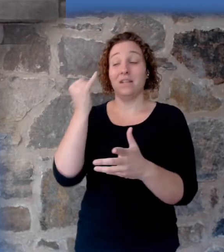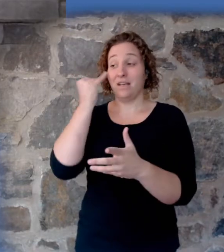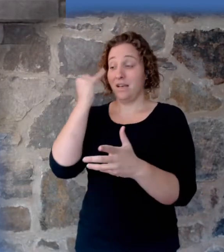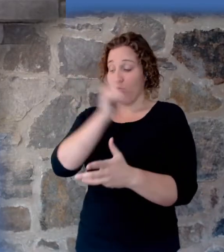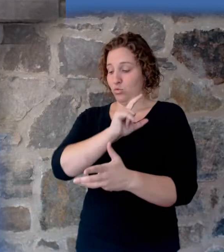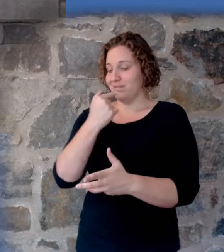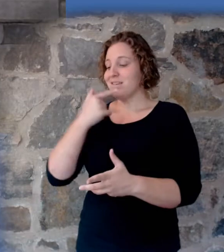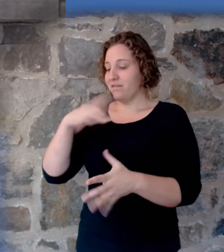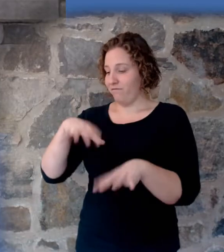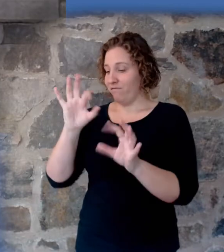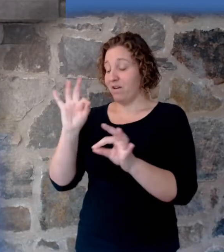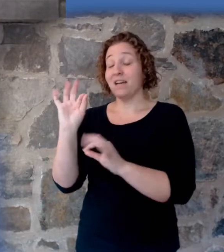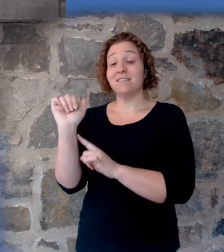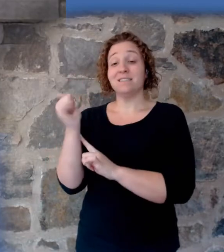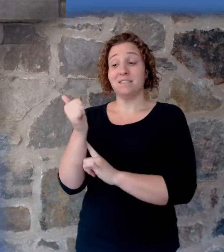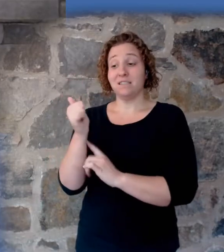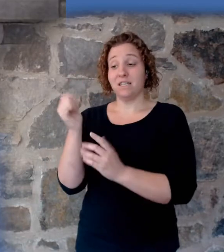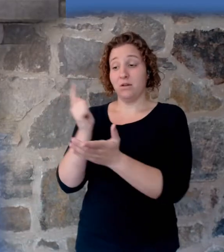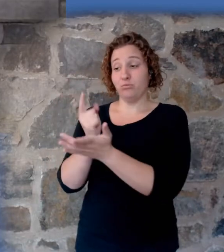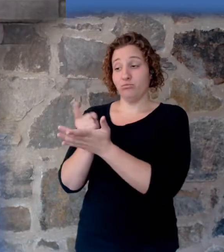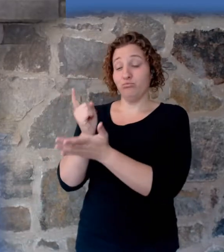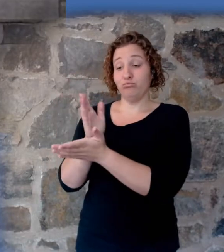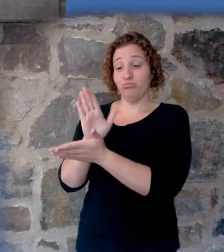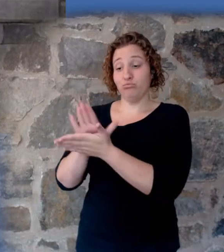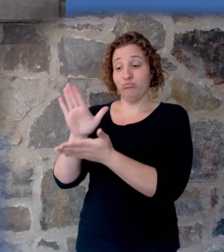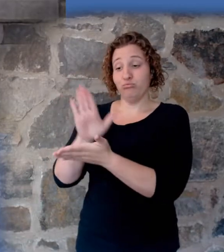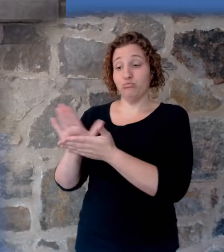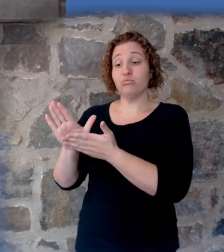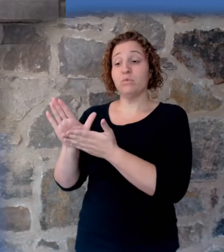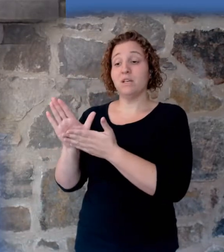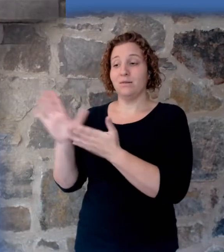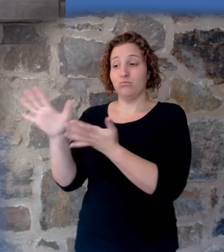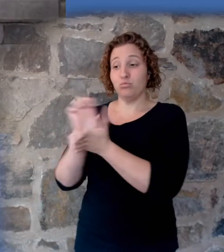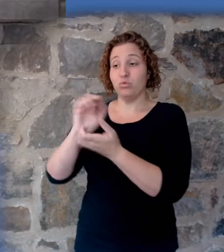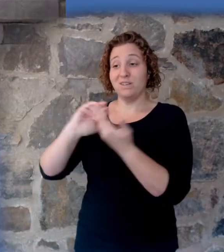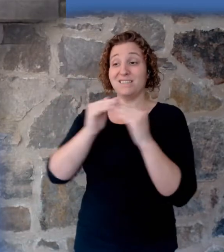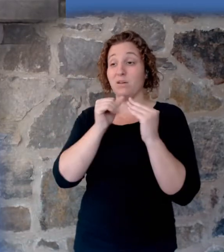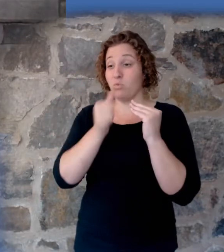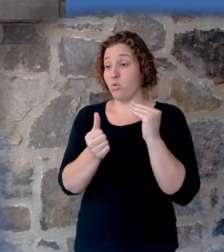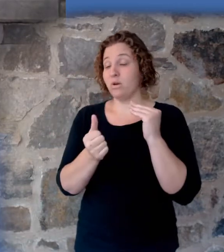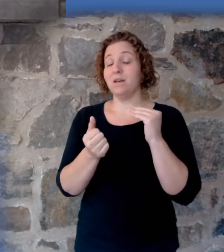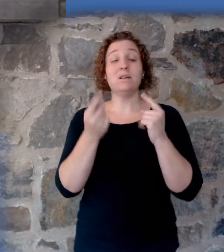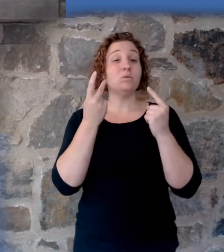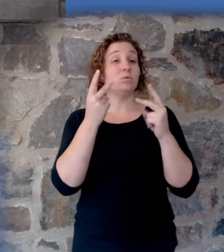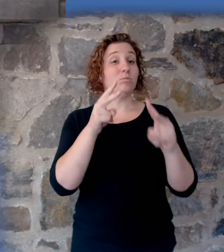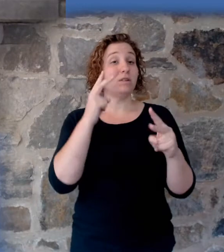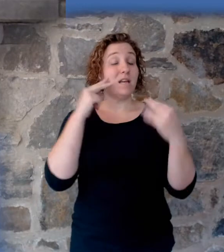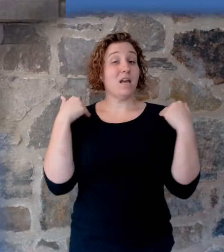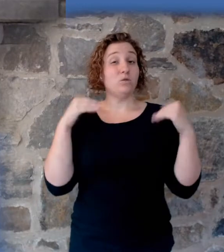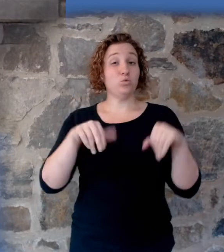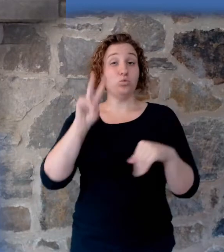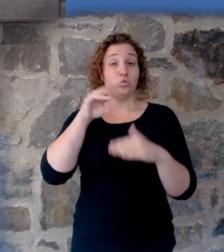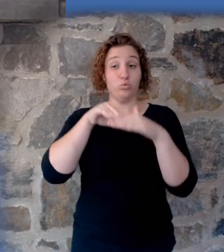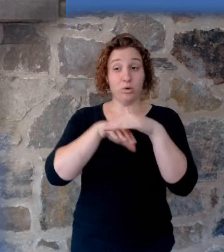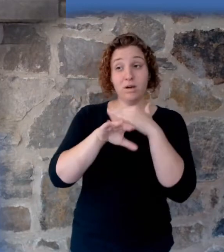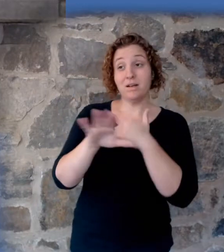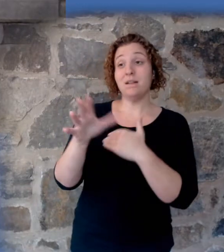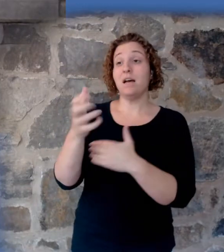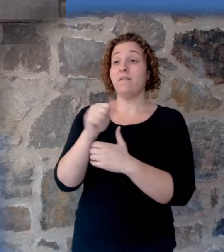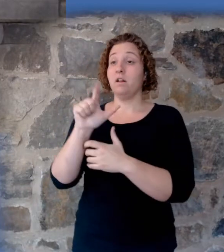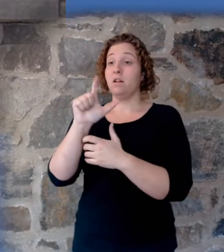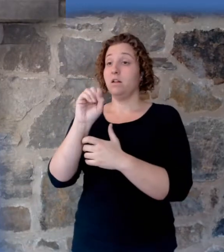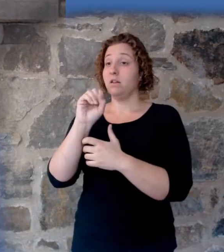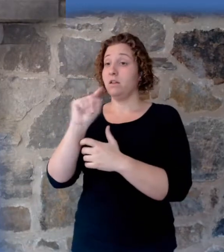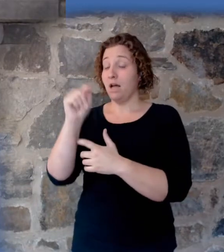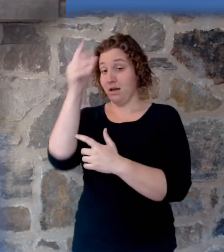will not destroy the city. Well, you know what happened, and if you don't, you will in a few weeks. And that is, he sent in two angels. They had to take Lot, his two daughters, and his wife,